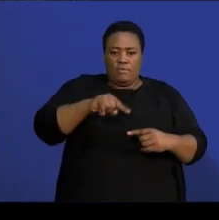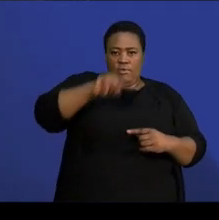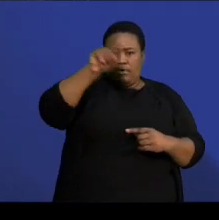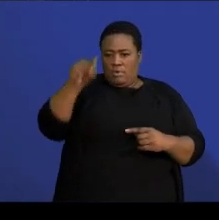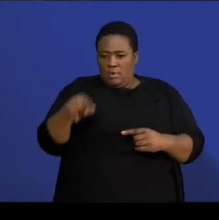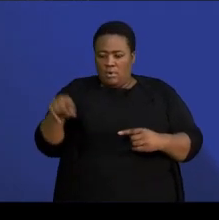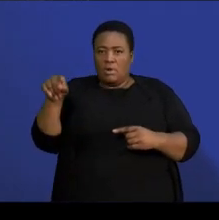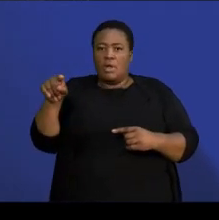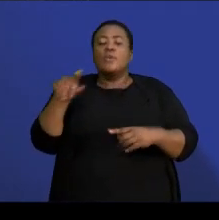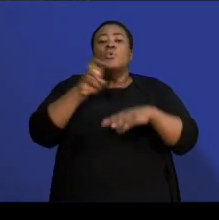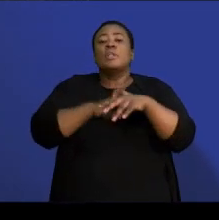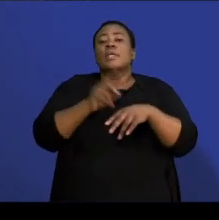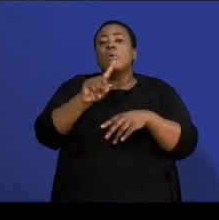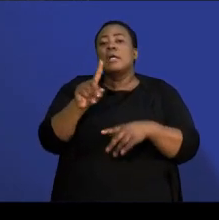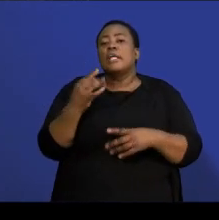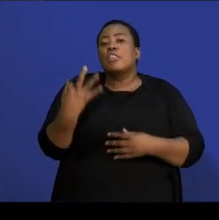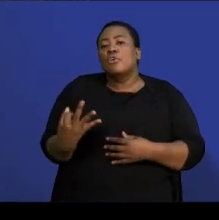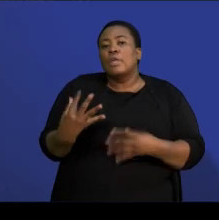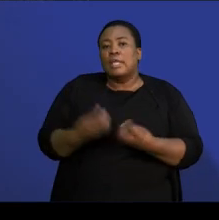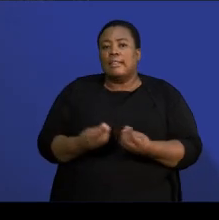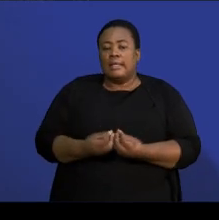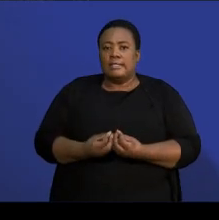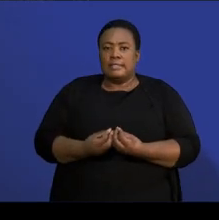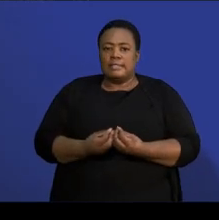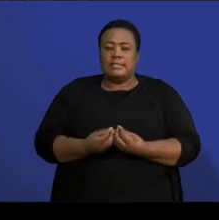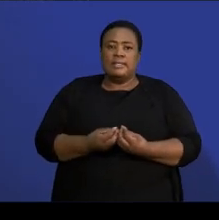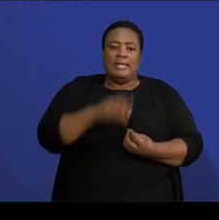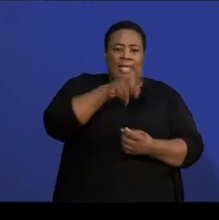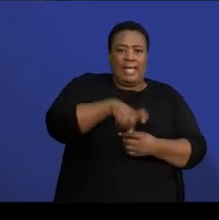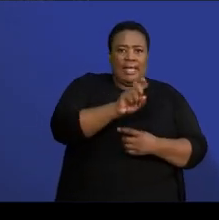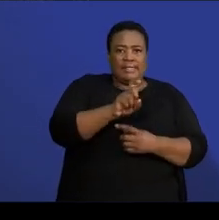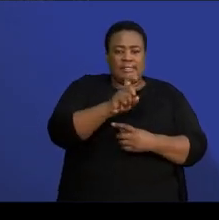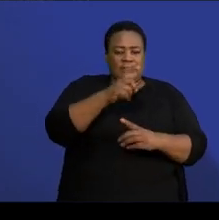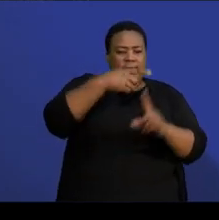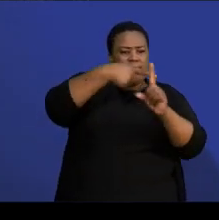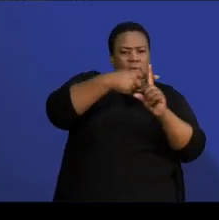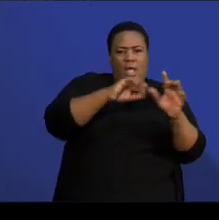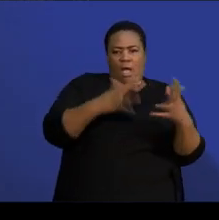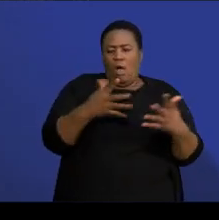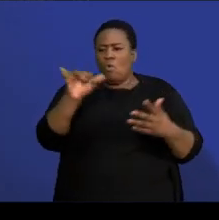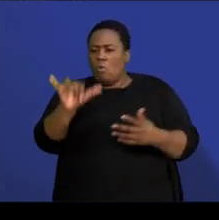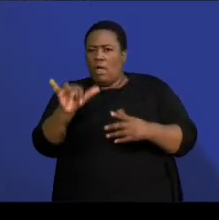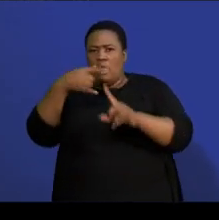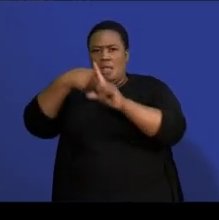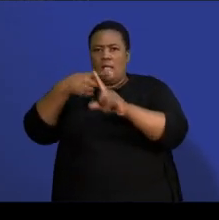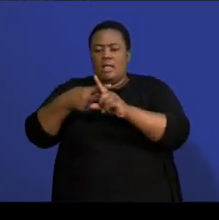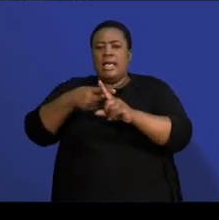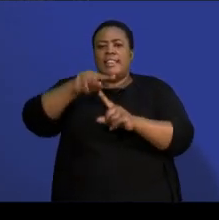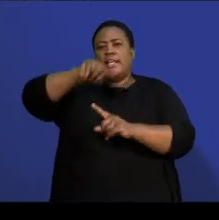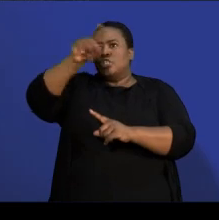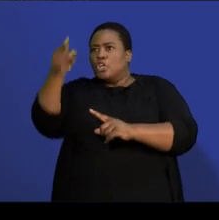need three things. My x-intercepts, my y-intercepts, and my turning points.